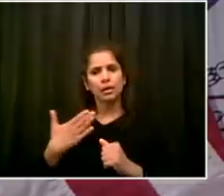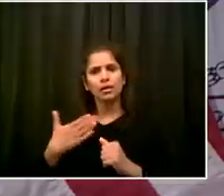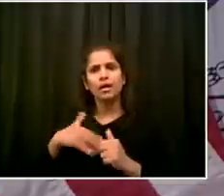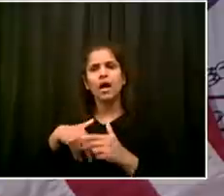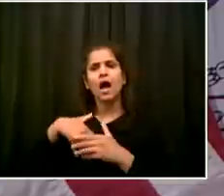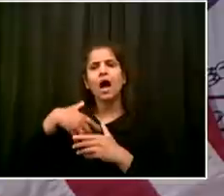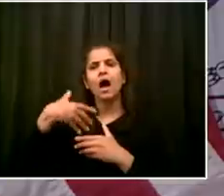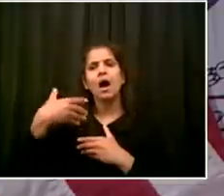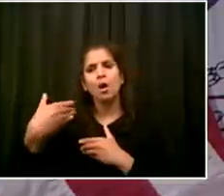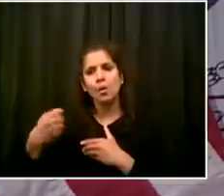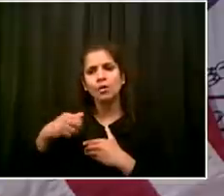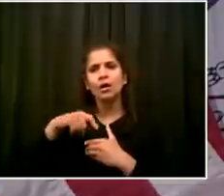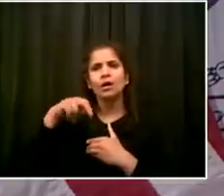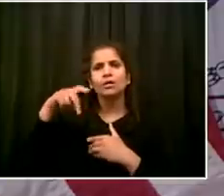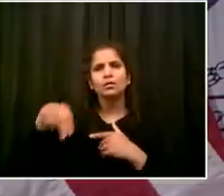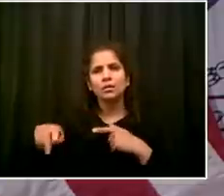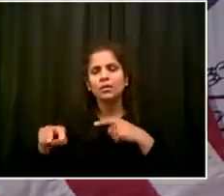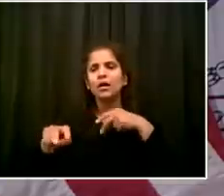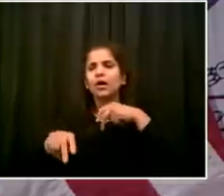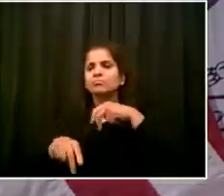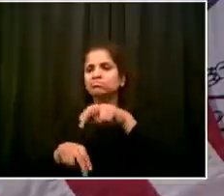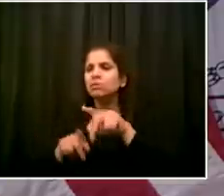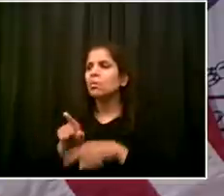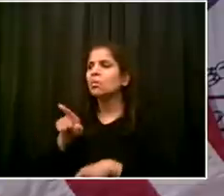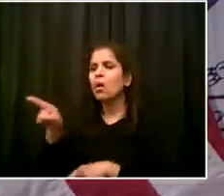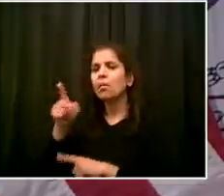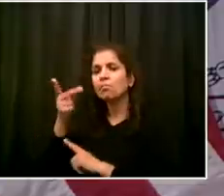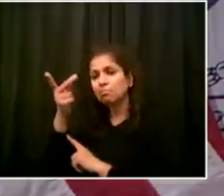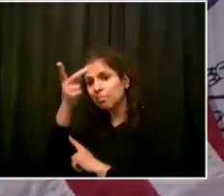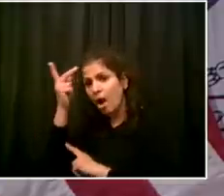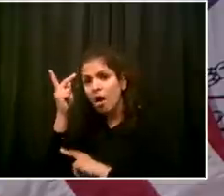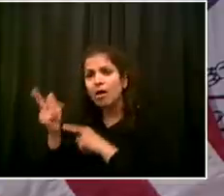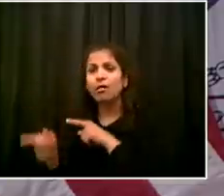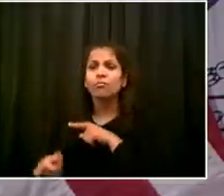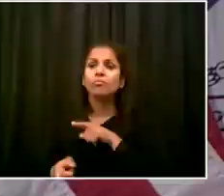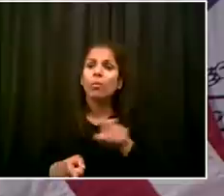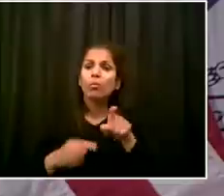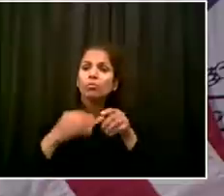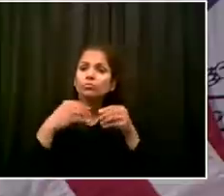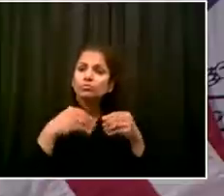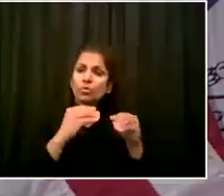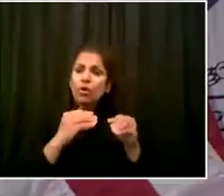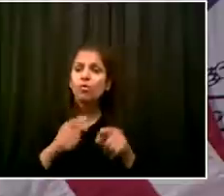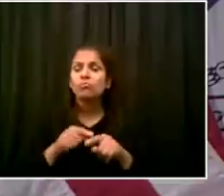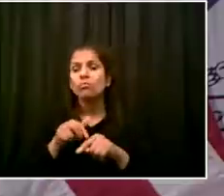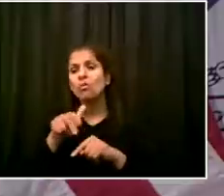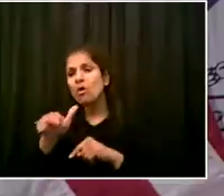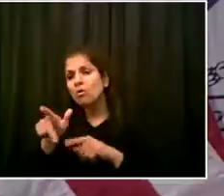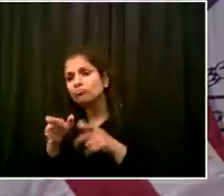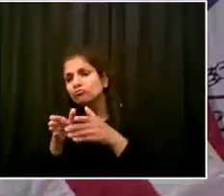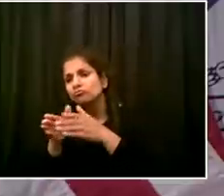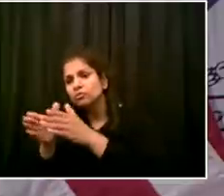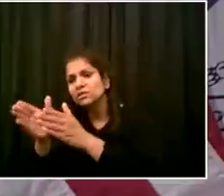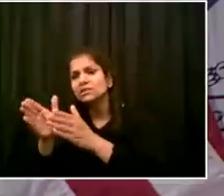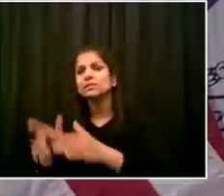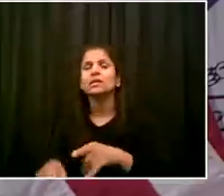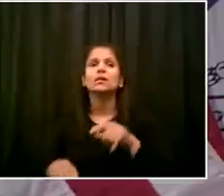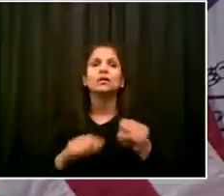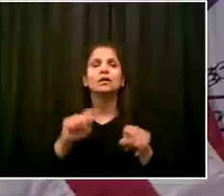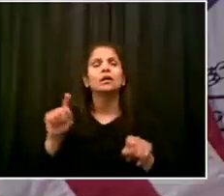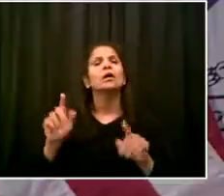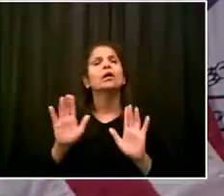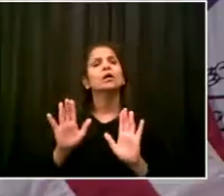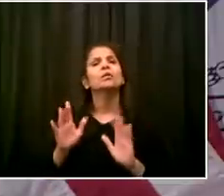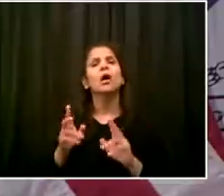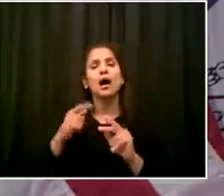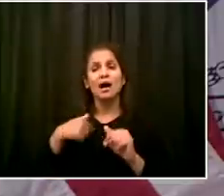liberties? We got to watch for that all the time, unquestionably. And we got to be worried about that. And you know, there's been a lot of enforcement. We heard a